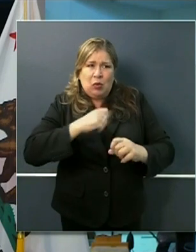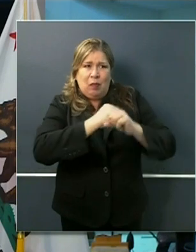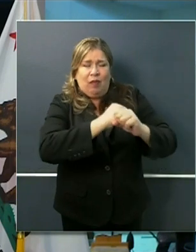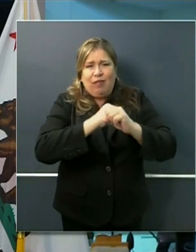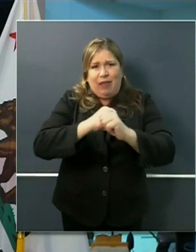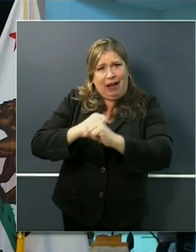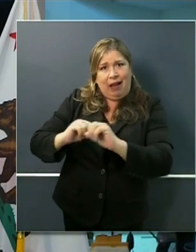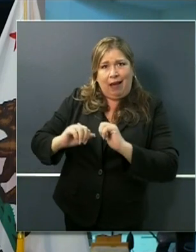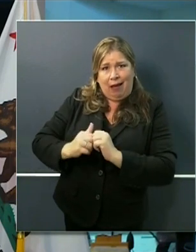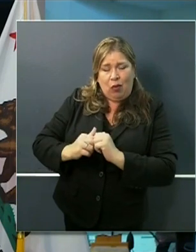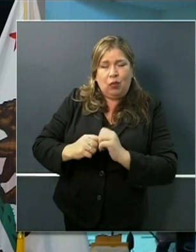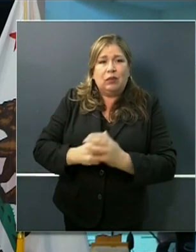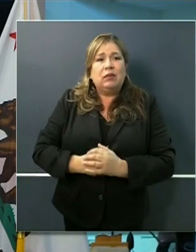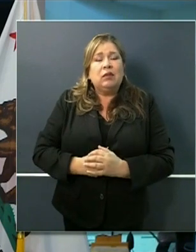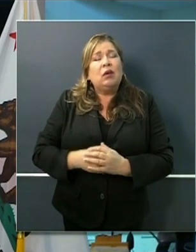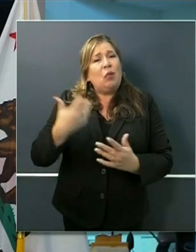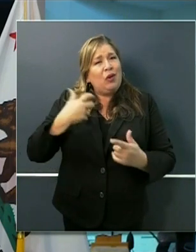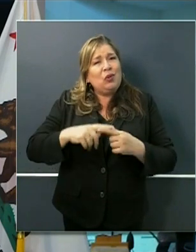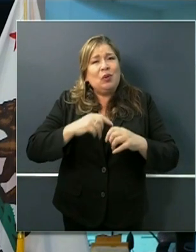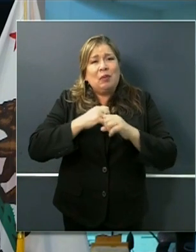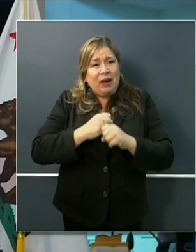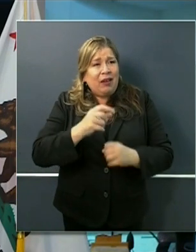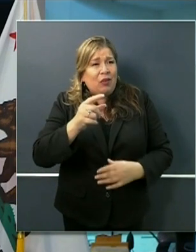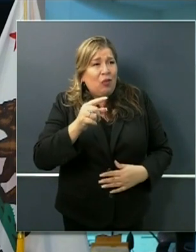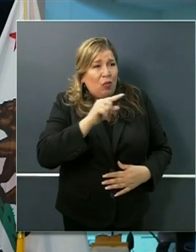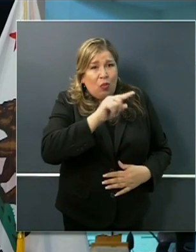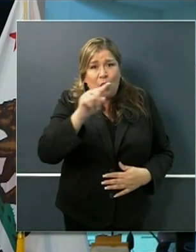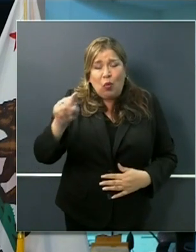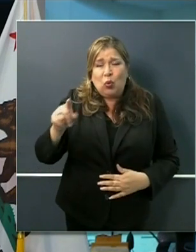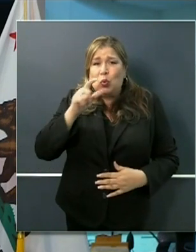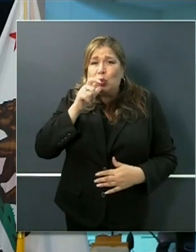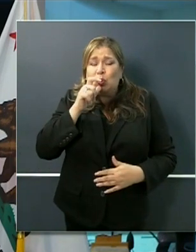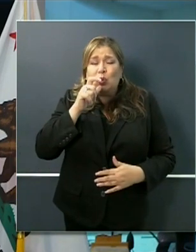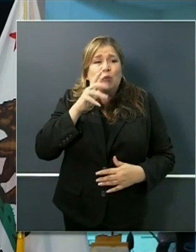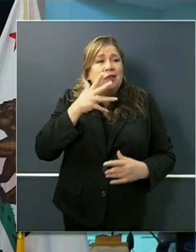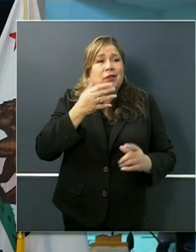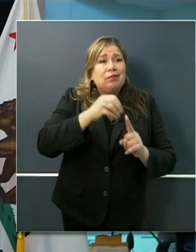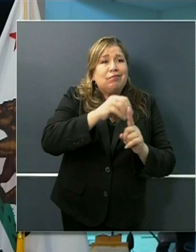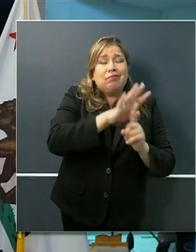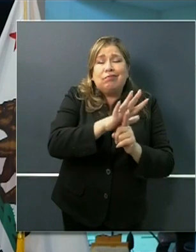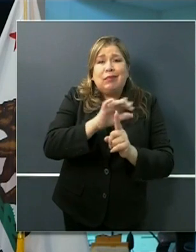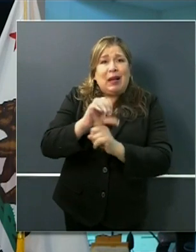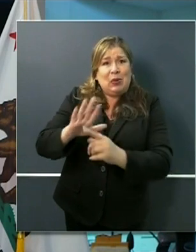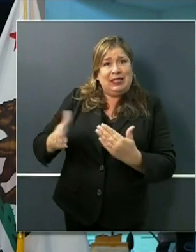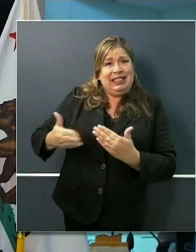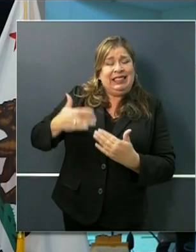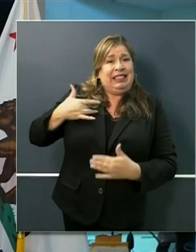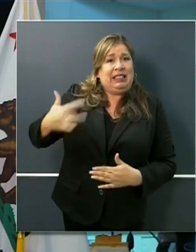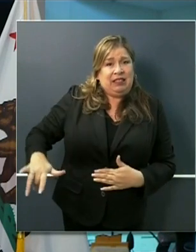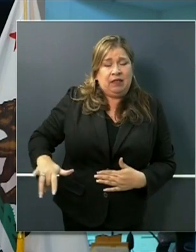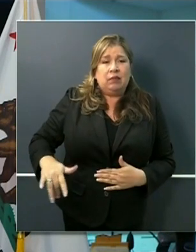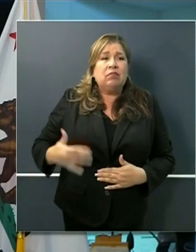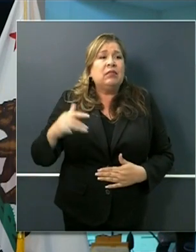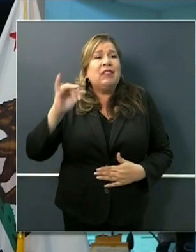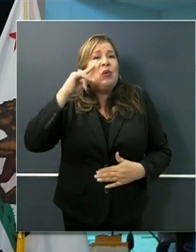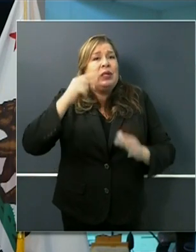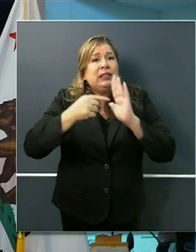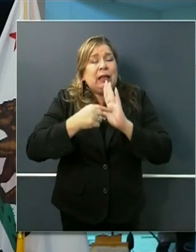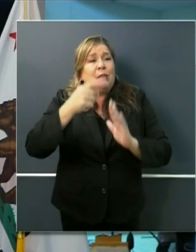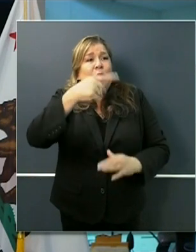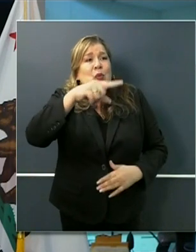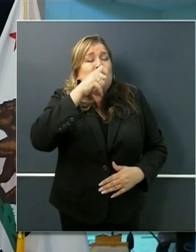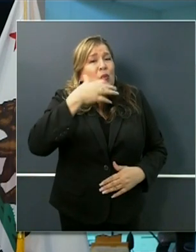we can protect those who are most vulnerable from being exposed that includes elderly in in in